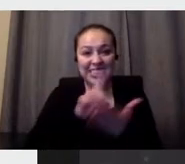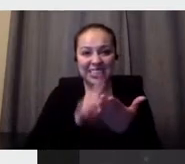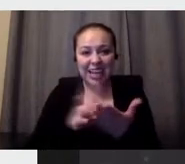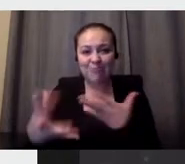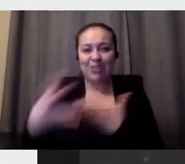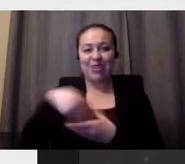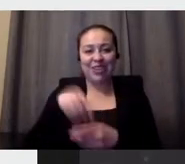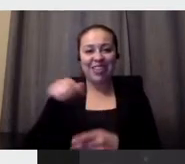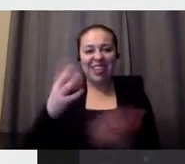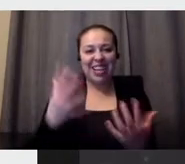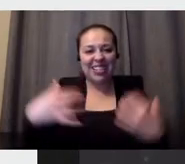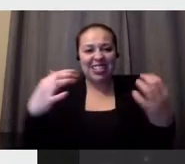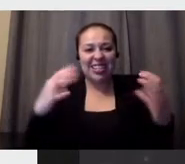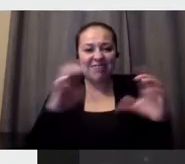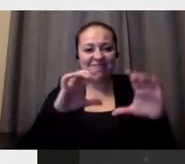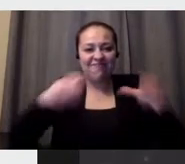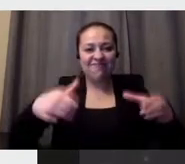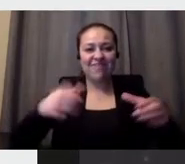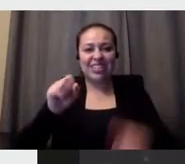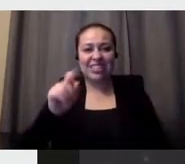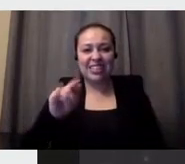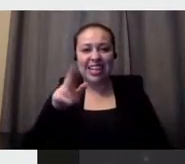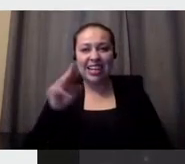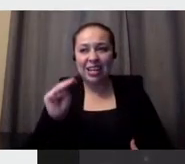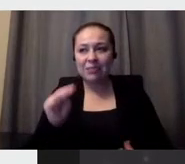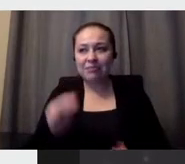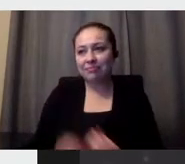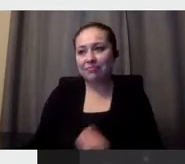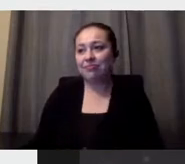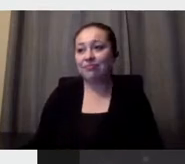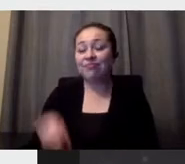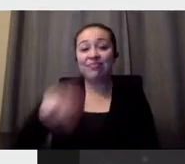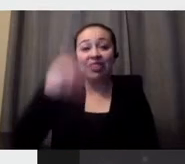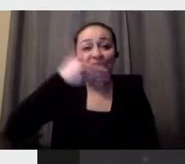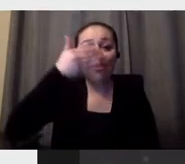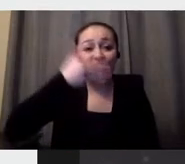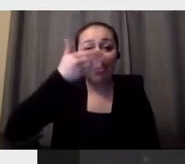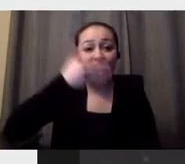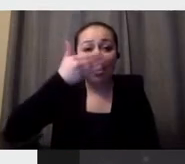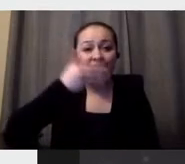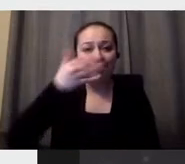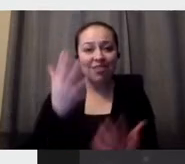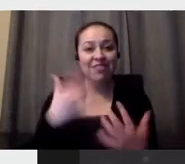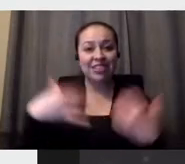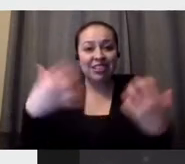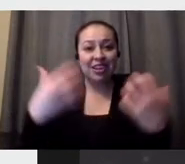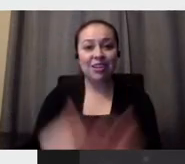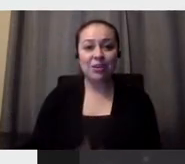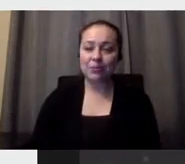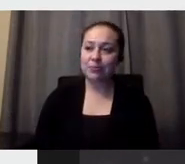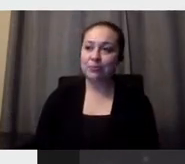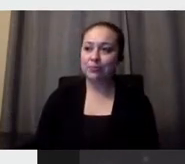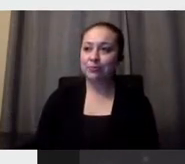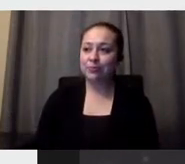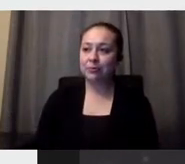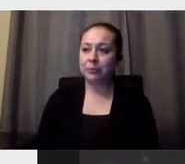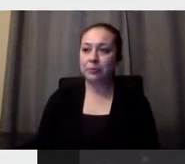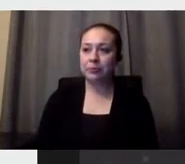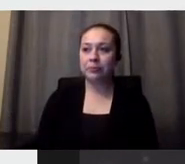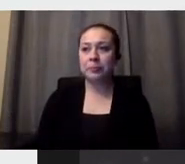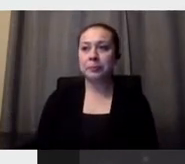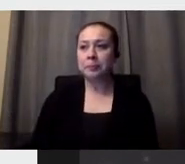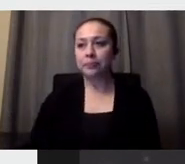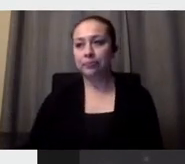And this is how the stadium looks from the front. So this one central building.